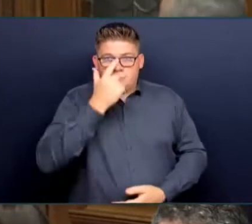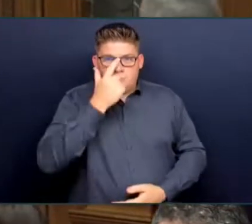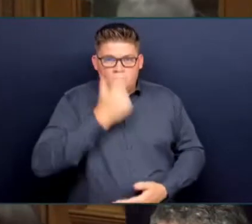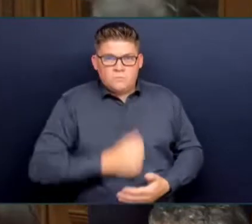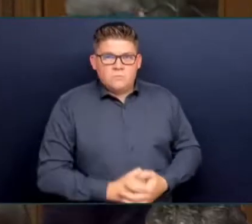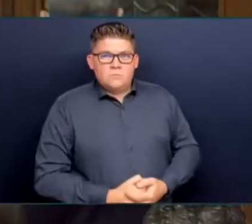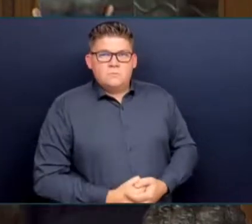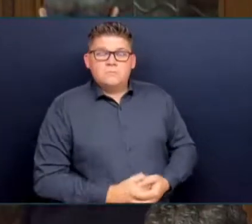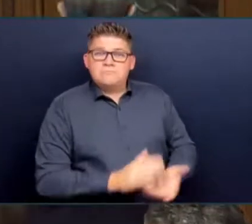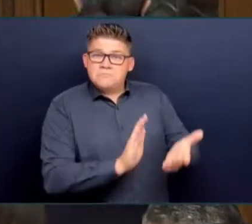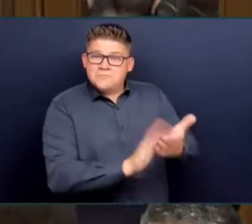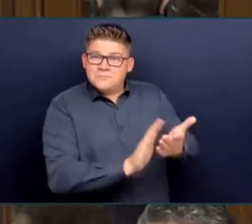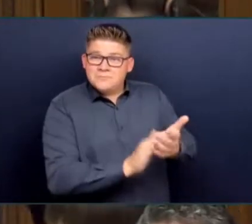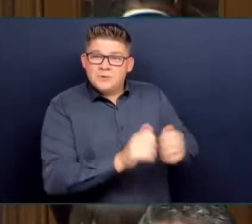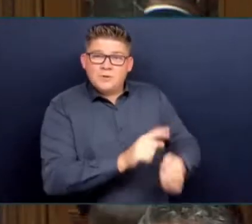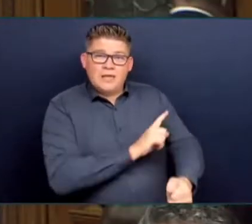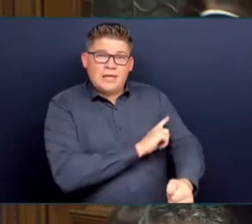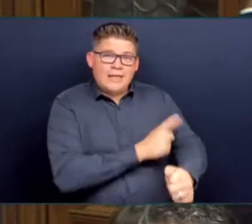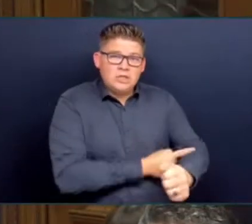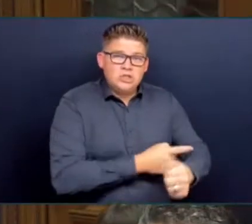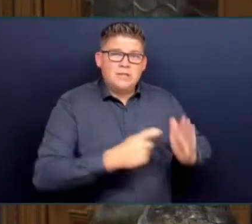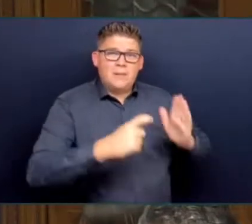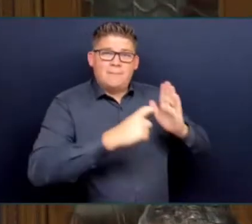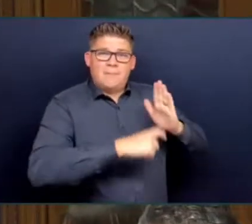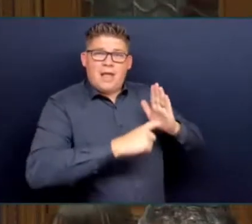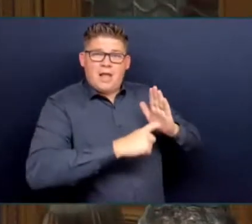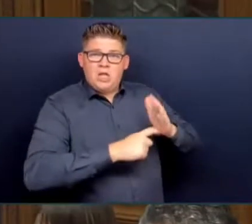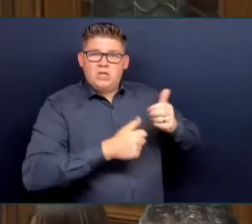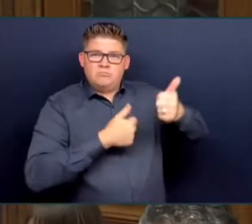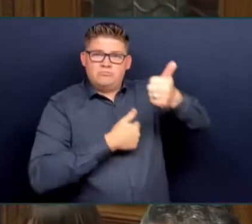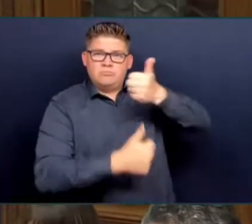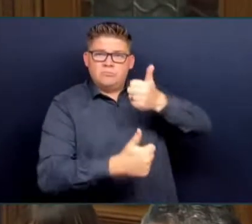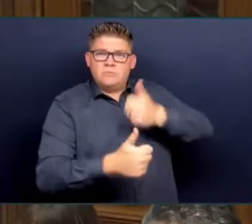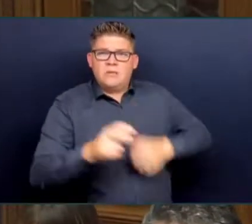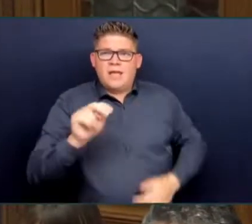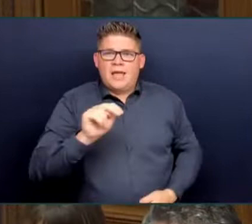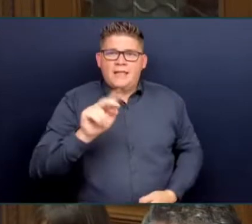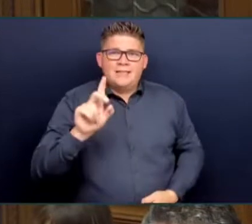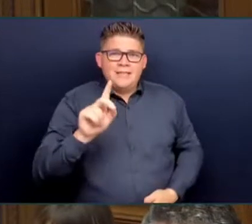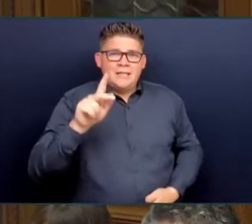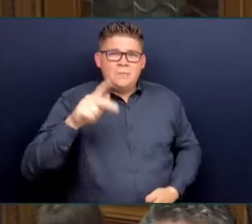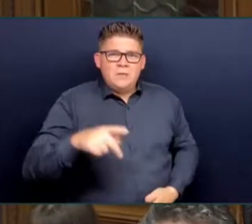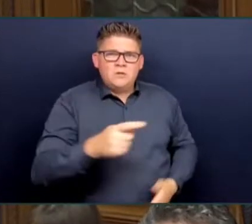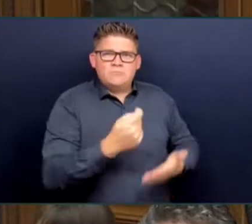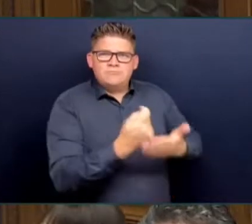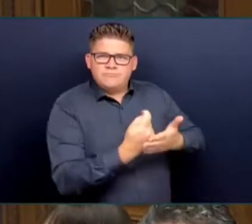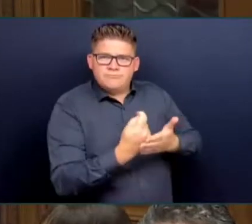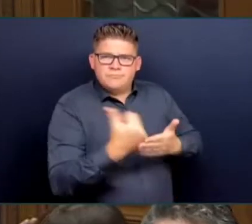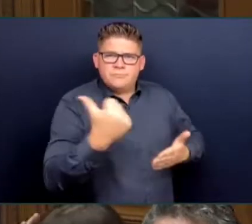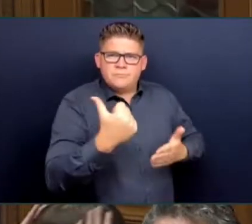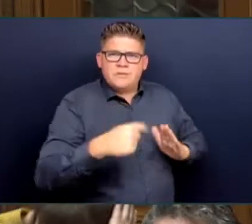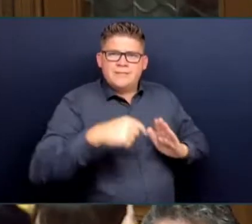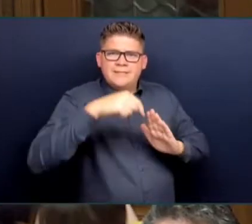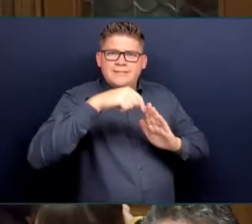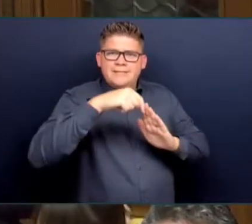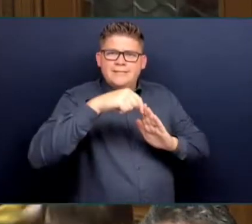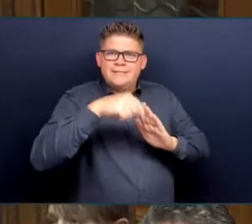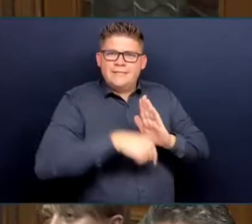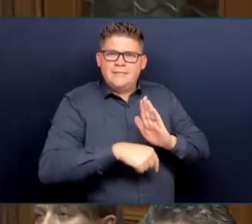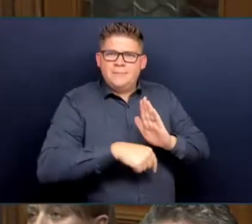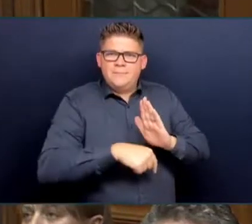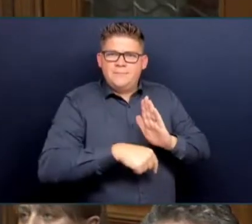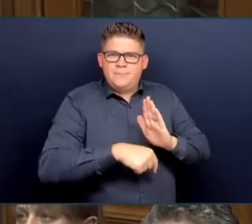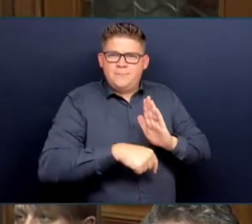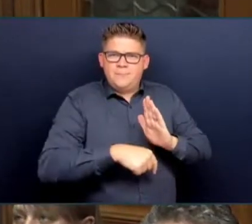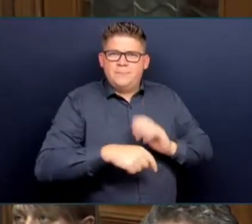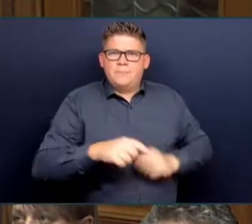Innovation and the B.C. NDP for eliminating the Deep Well Royalty Credit in B.C. This was the most egregious B.C. Liberal oil